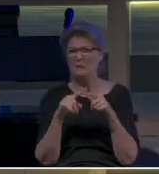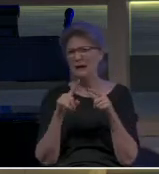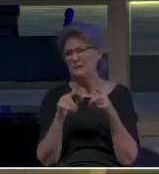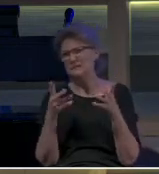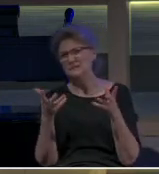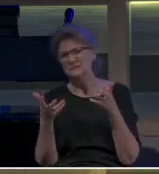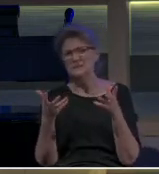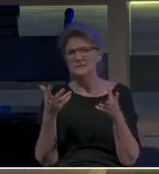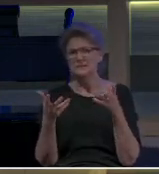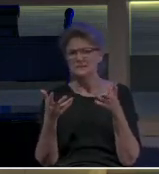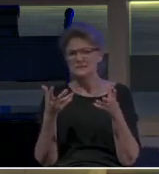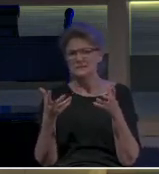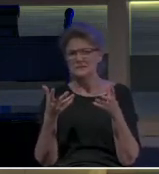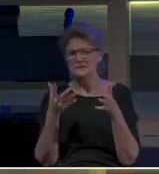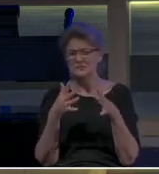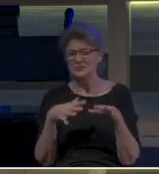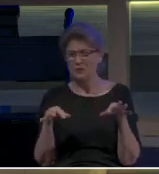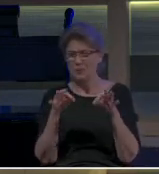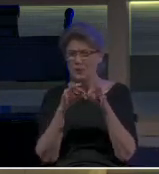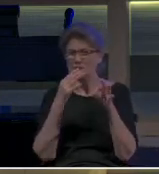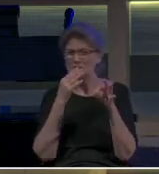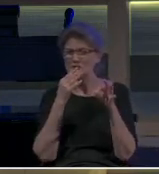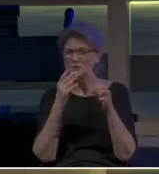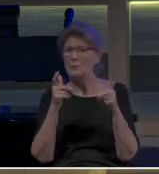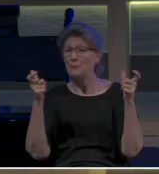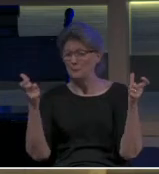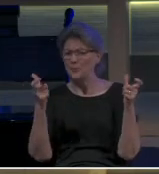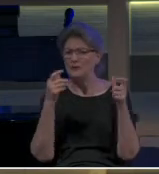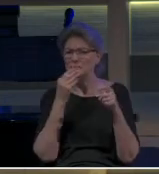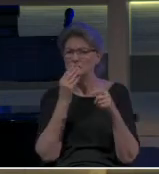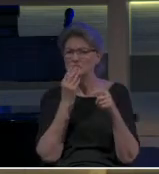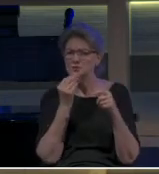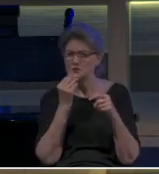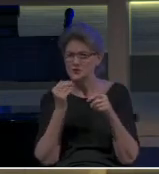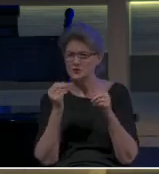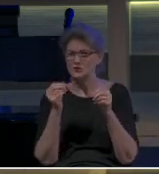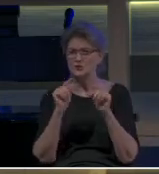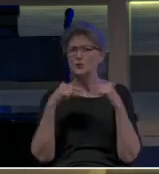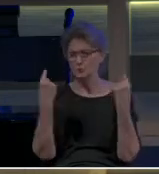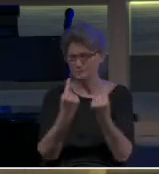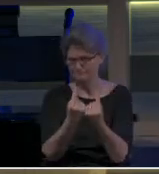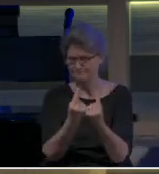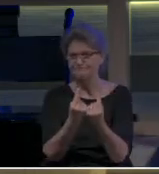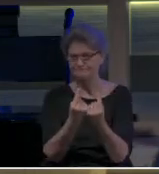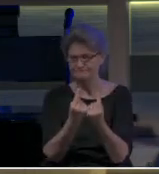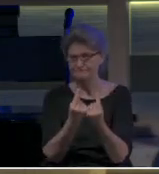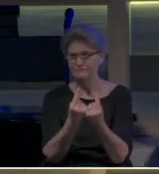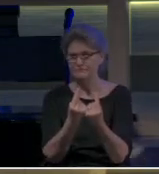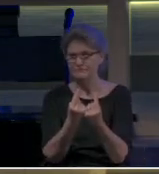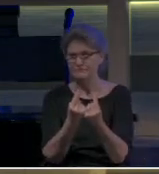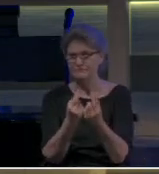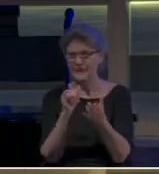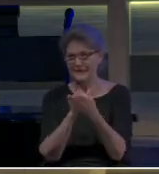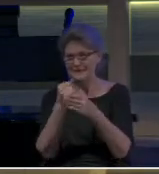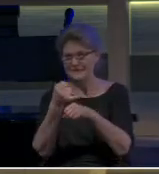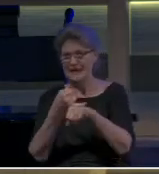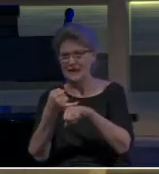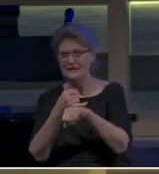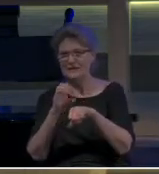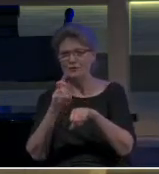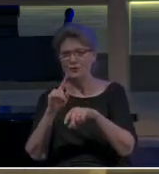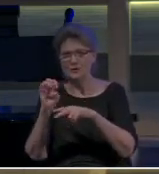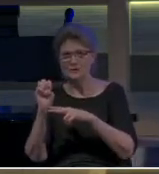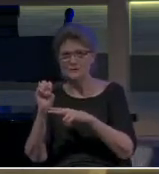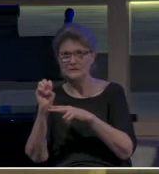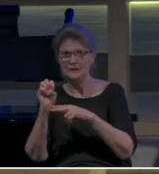a significant Jewish population. And so that's the island of Crete. Josh, can go